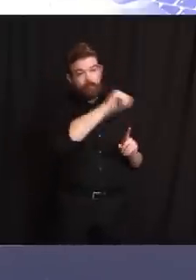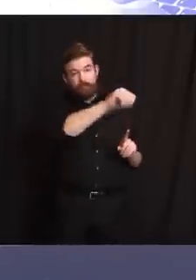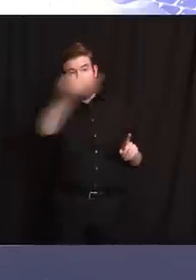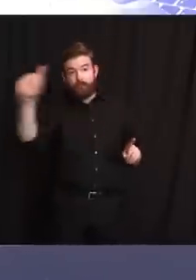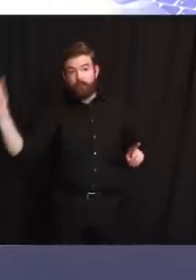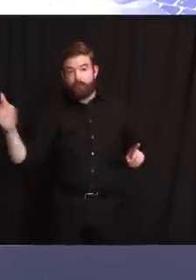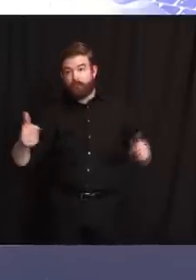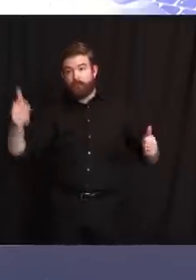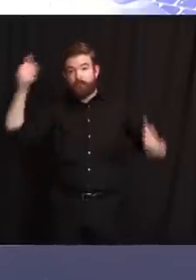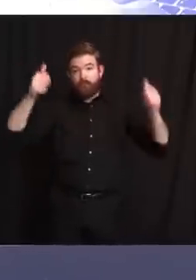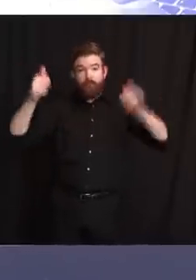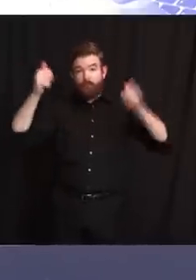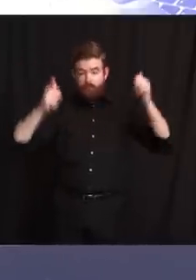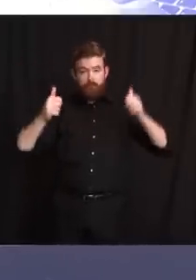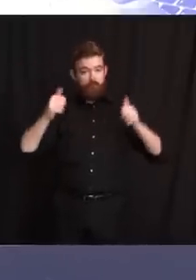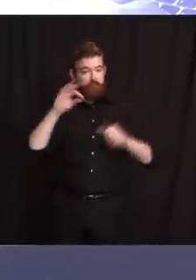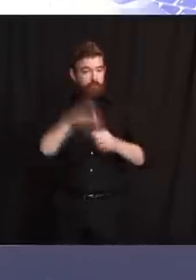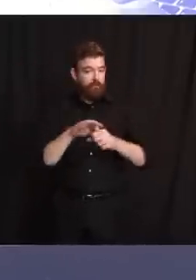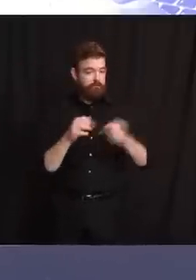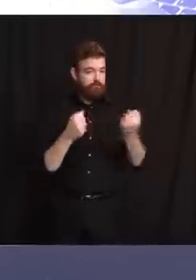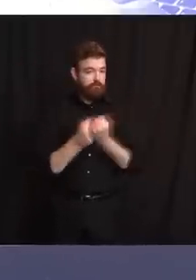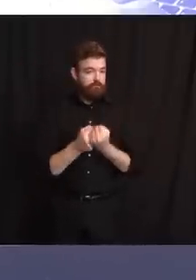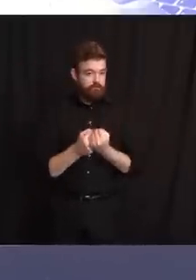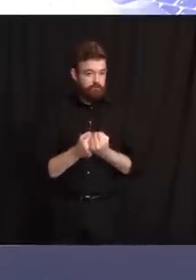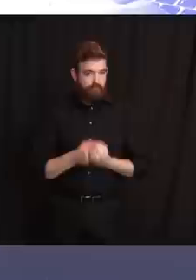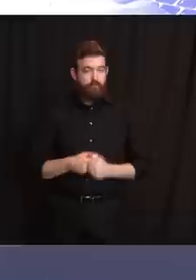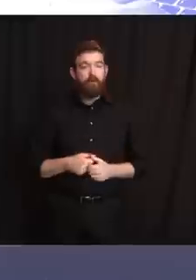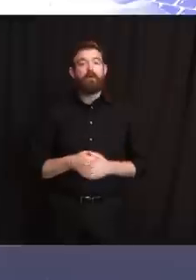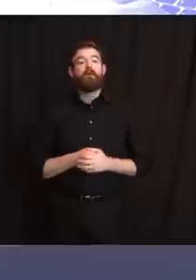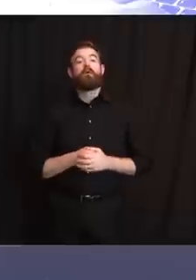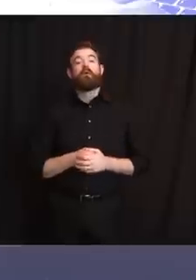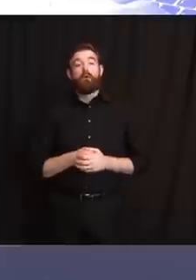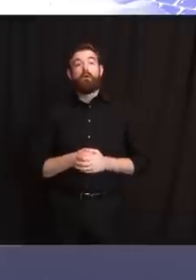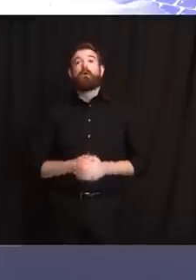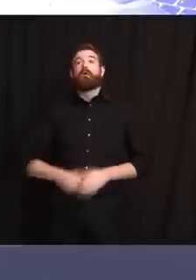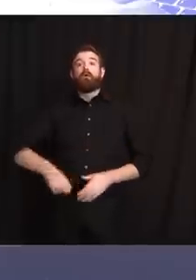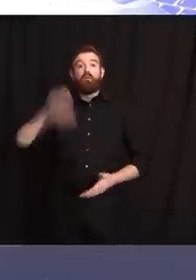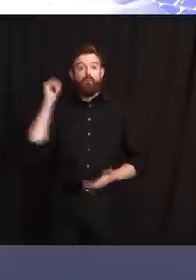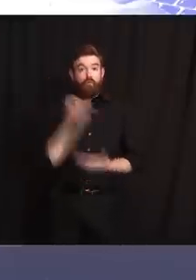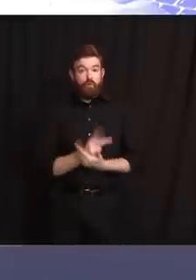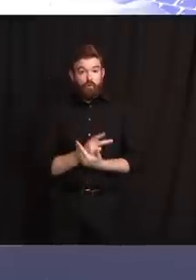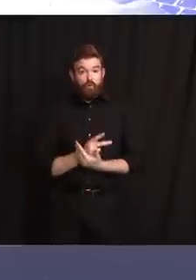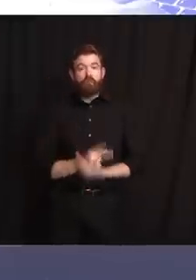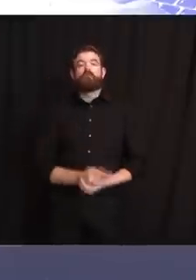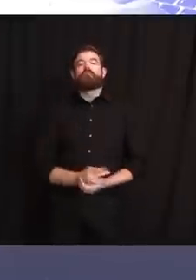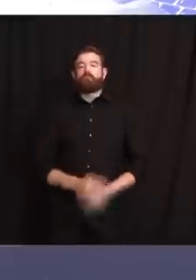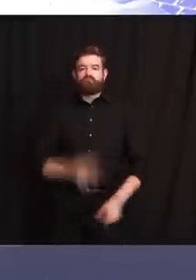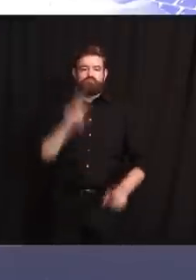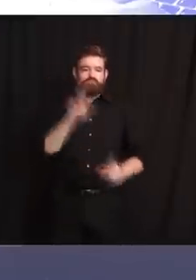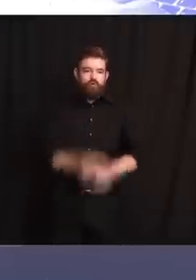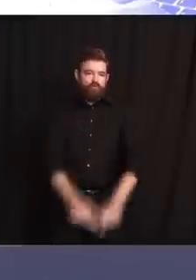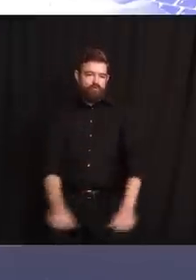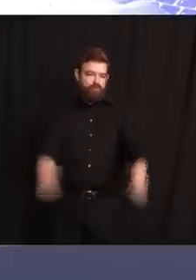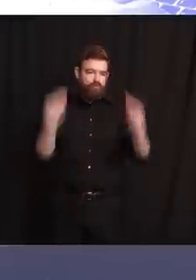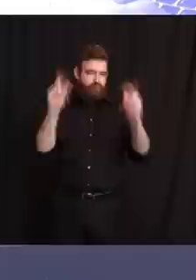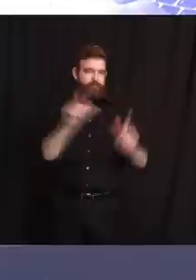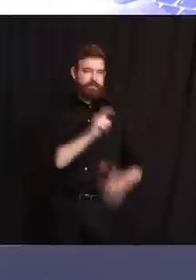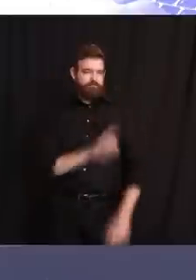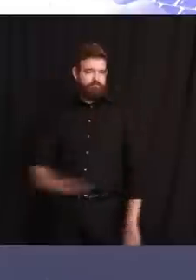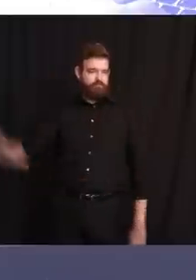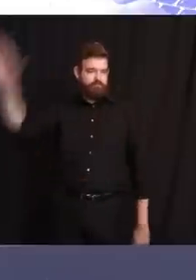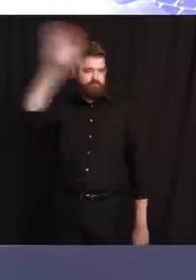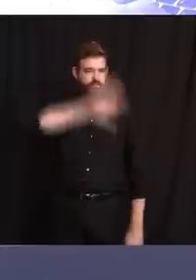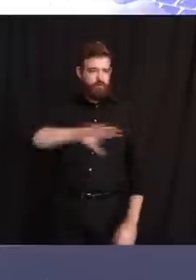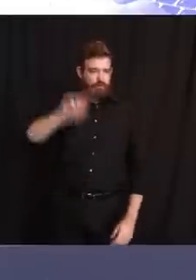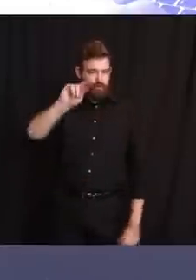And then the next process would be the implementation of it. would apply to all law enforcement in this state. As far as looking at other models, while I'm proud